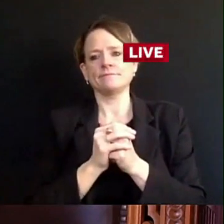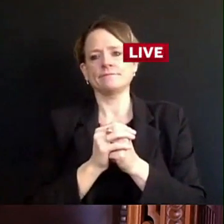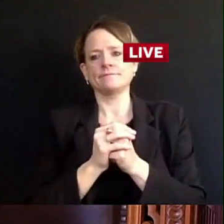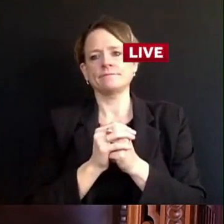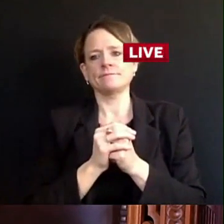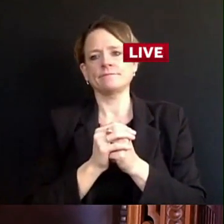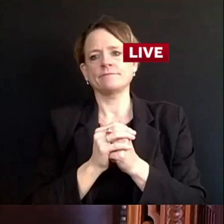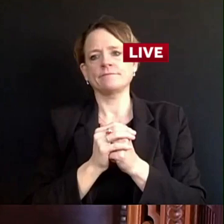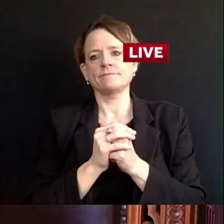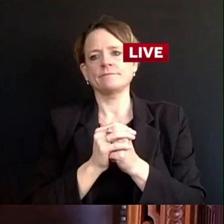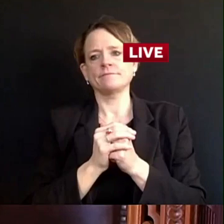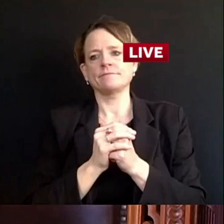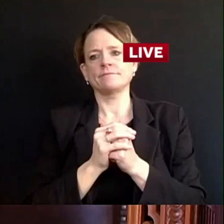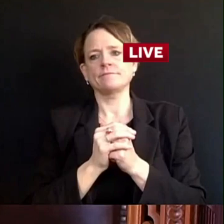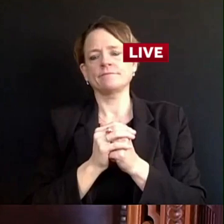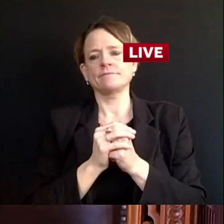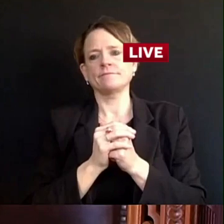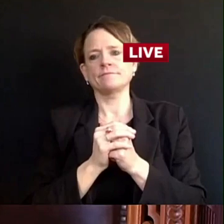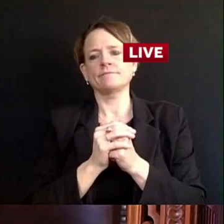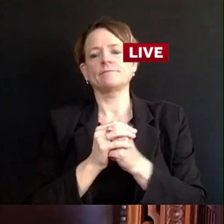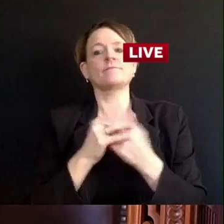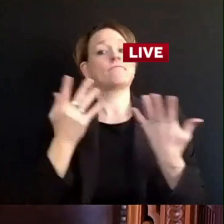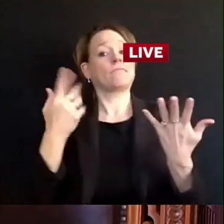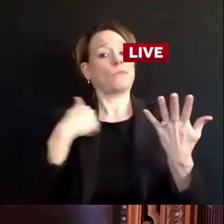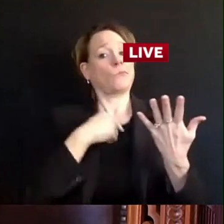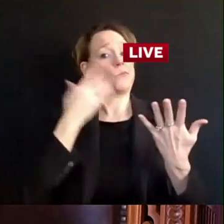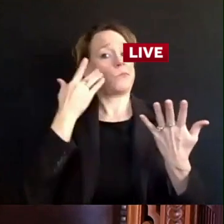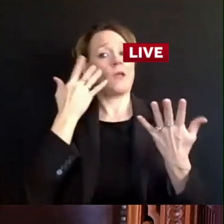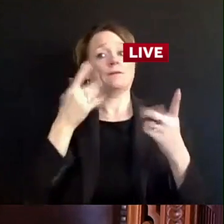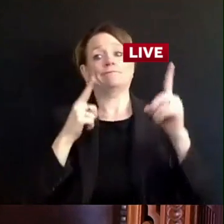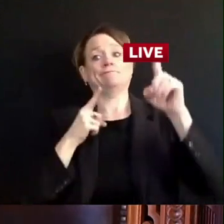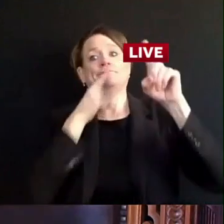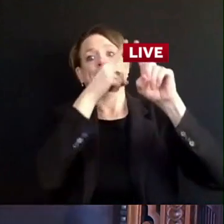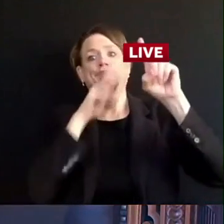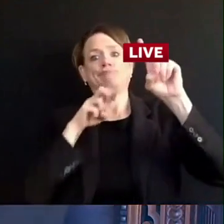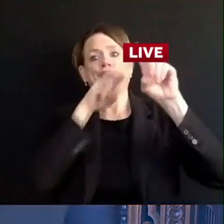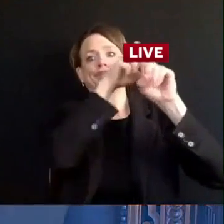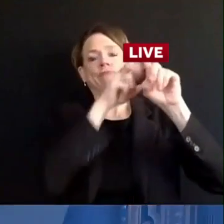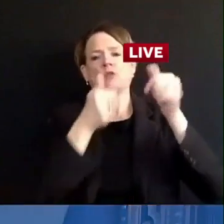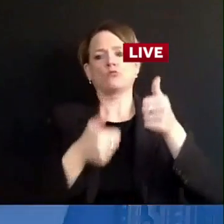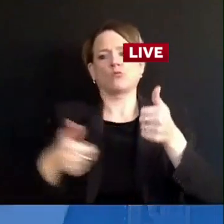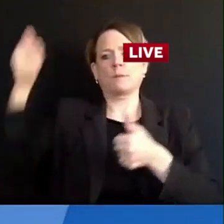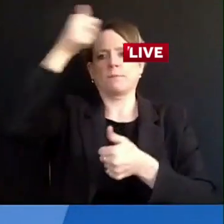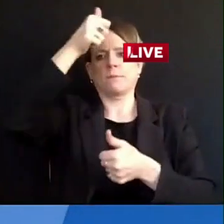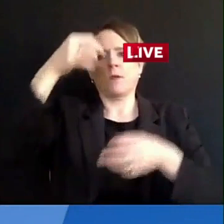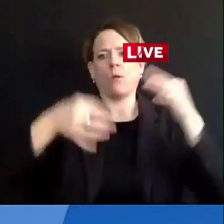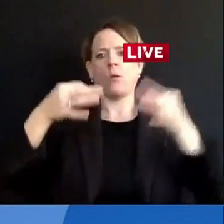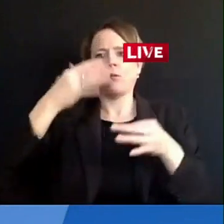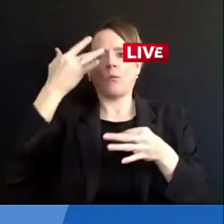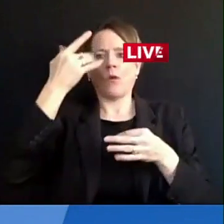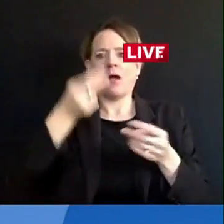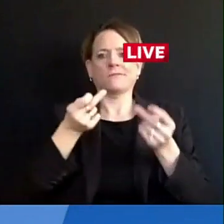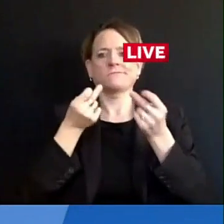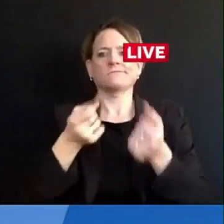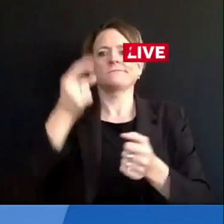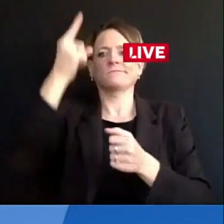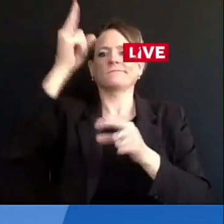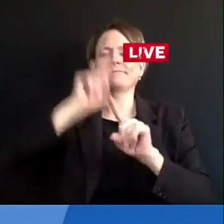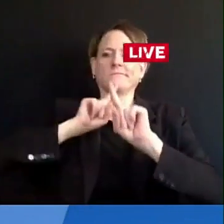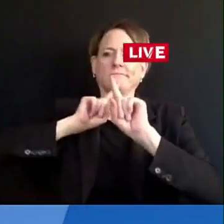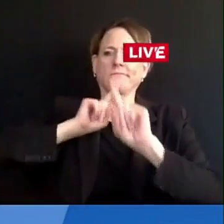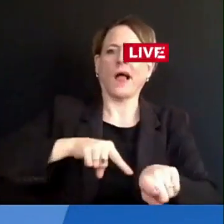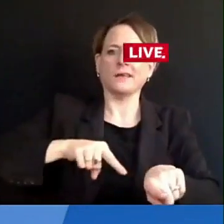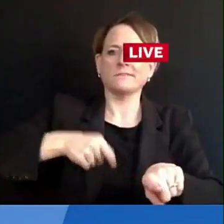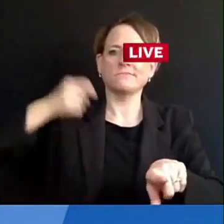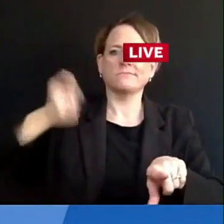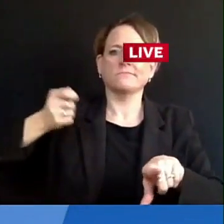because that's where the case was going to end up eventually anyway. Thank you, Eric. Now to Matt Piper from the Sheboygan Press.